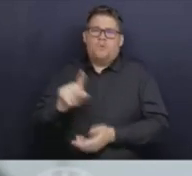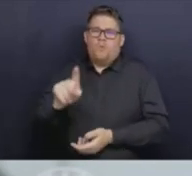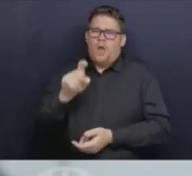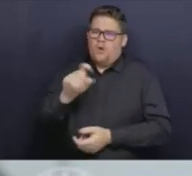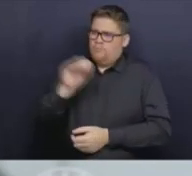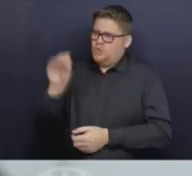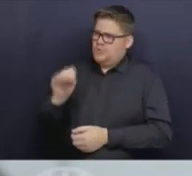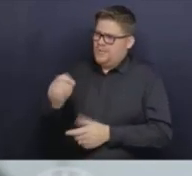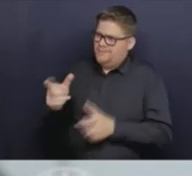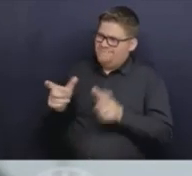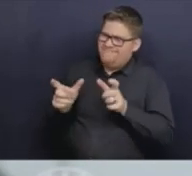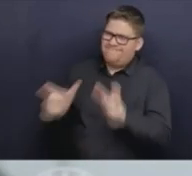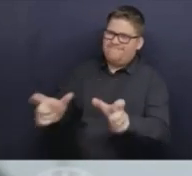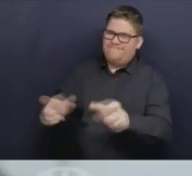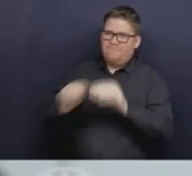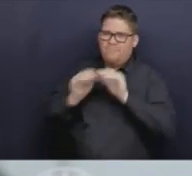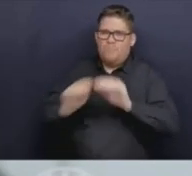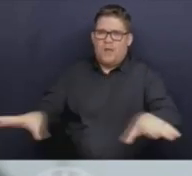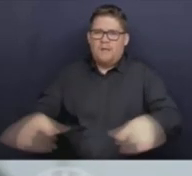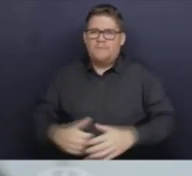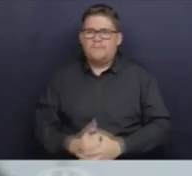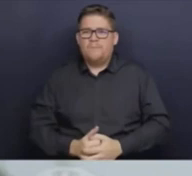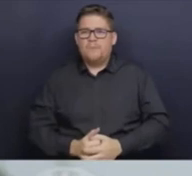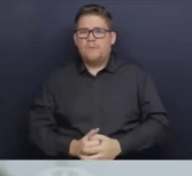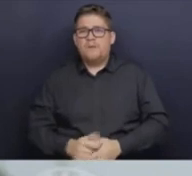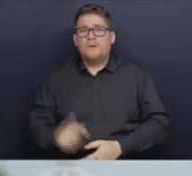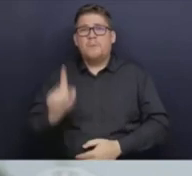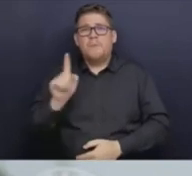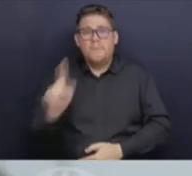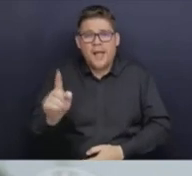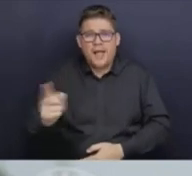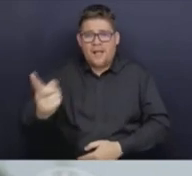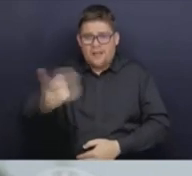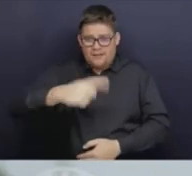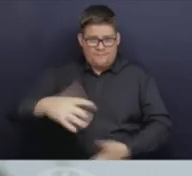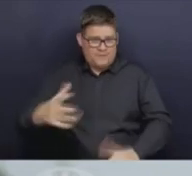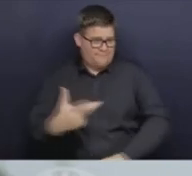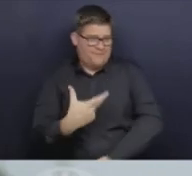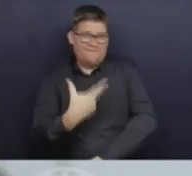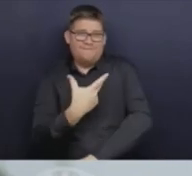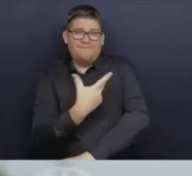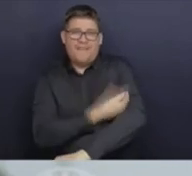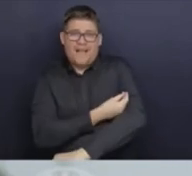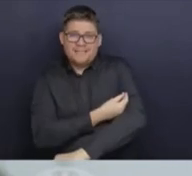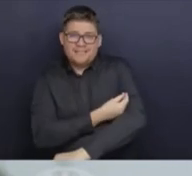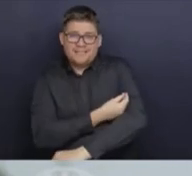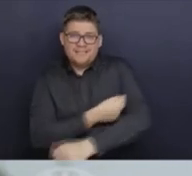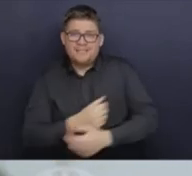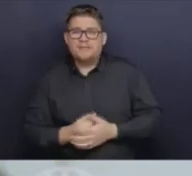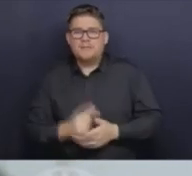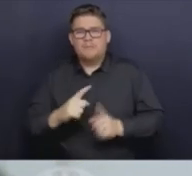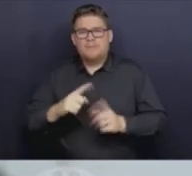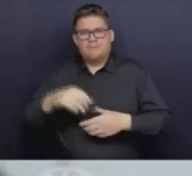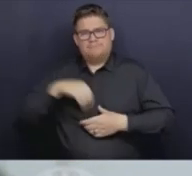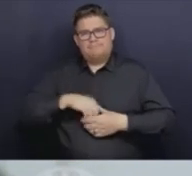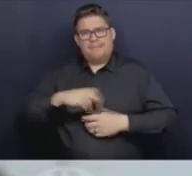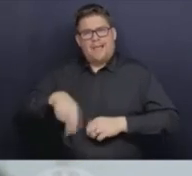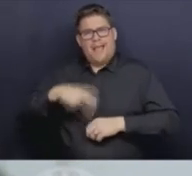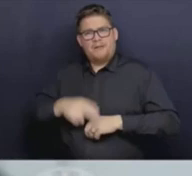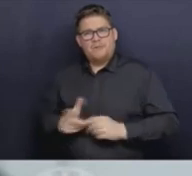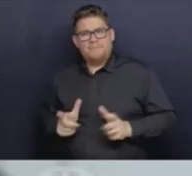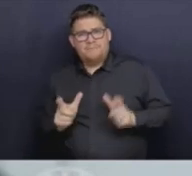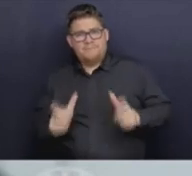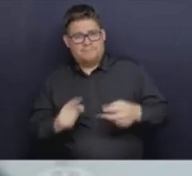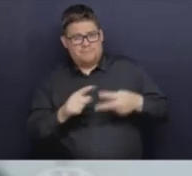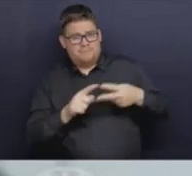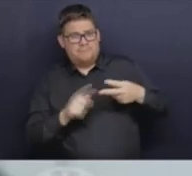of vaccination and hybrid immunity that we have protects everyone. And the analogy that